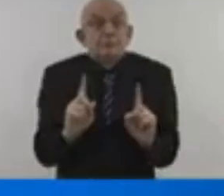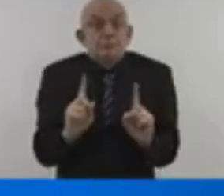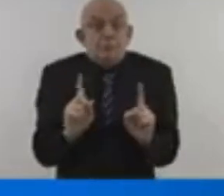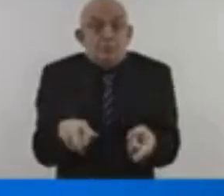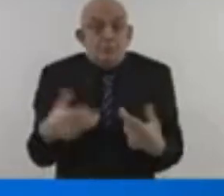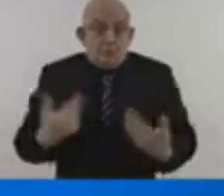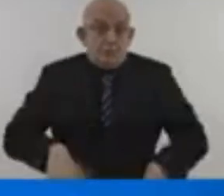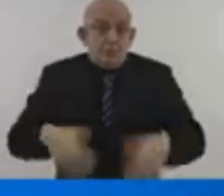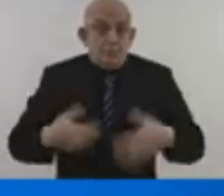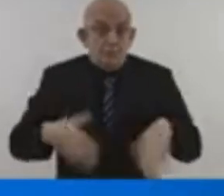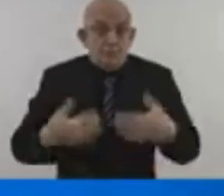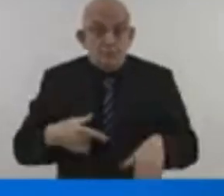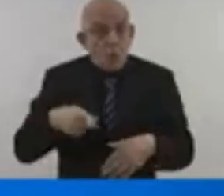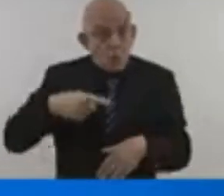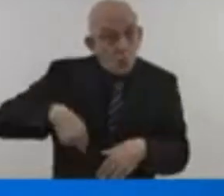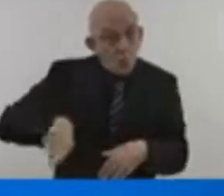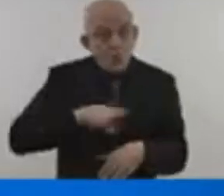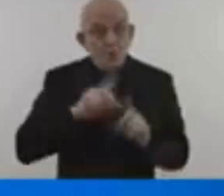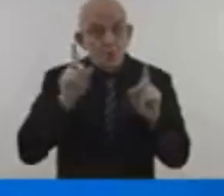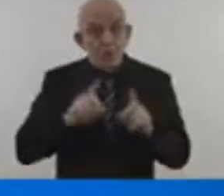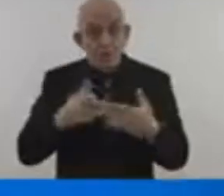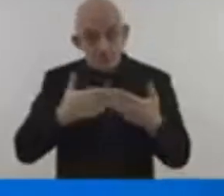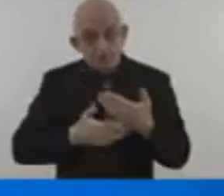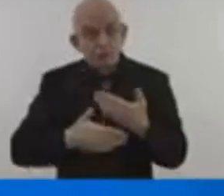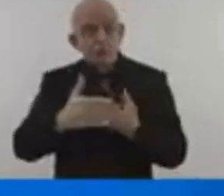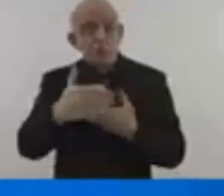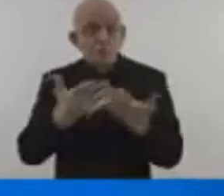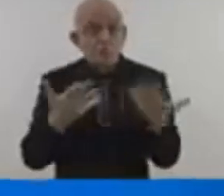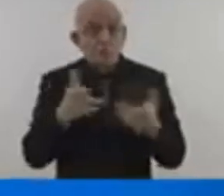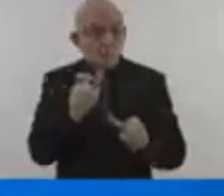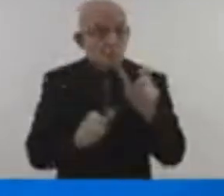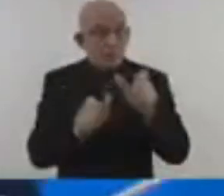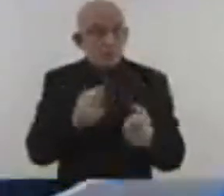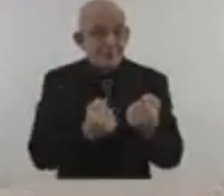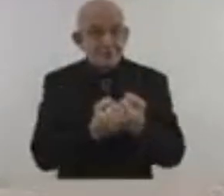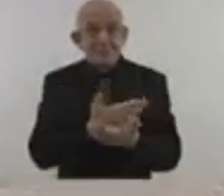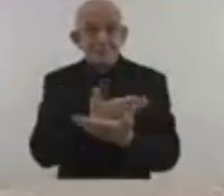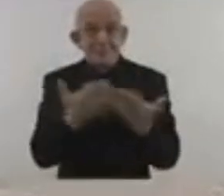clock is ticking. I count on you and I thank you.